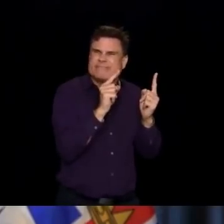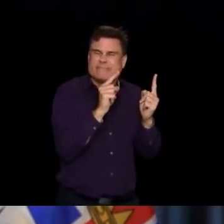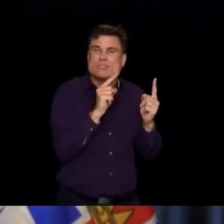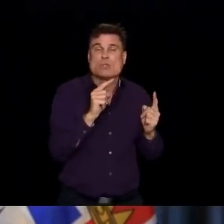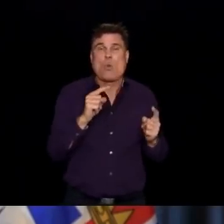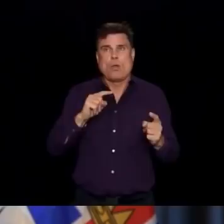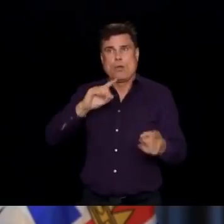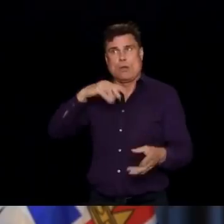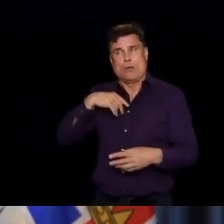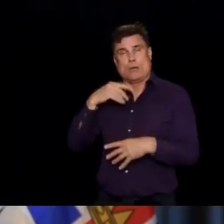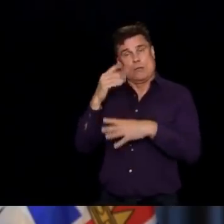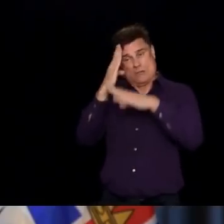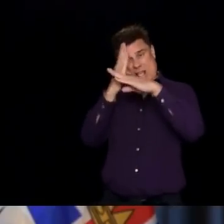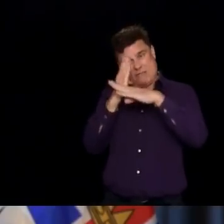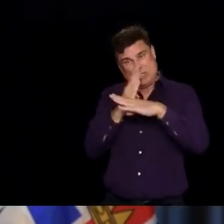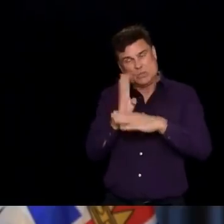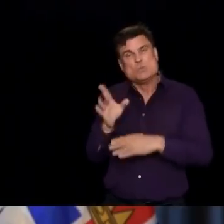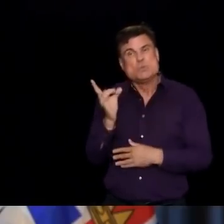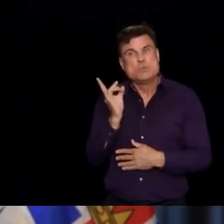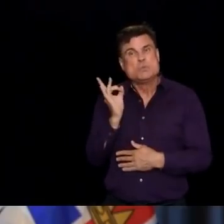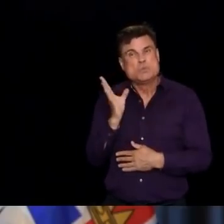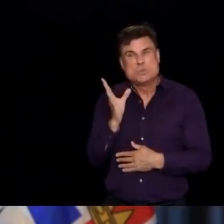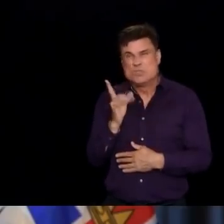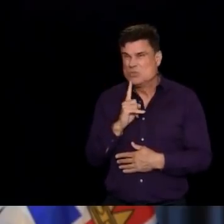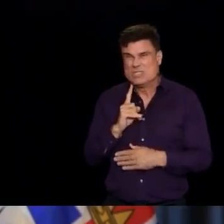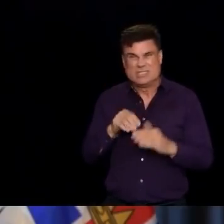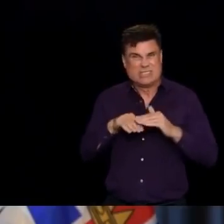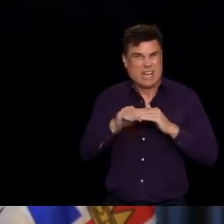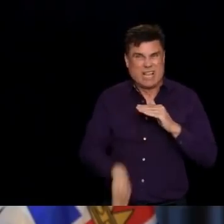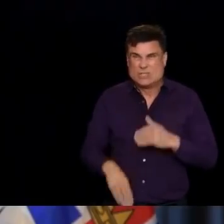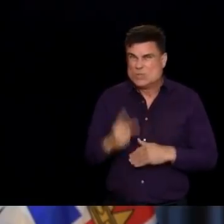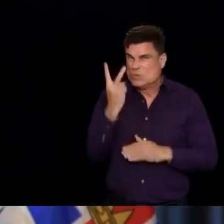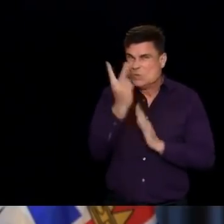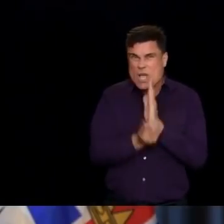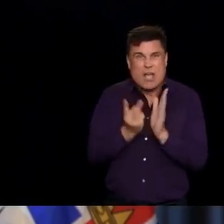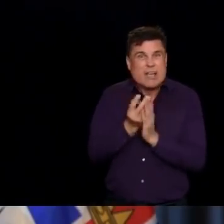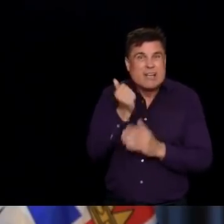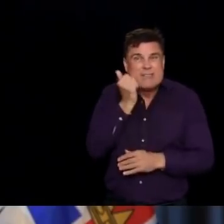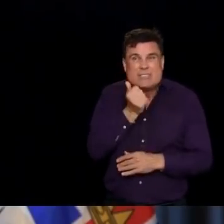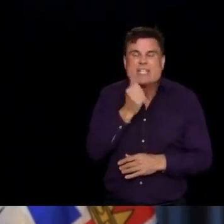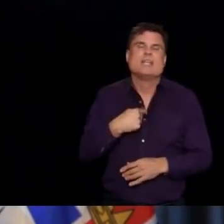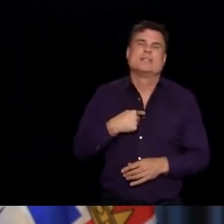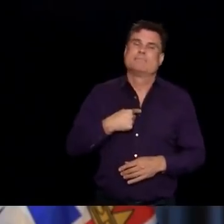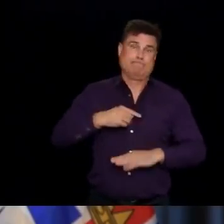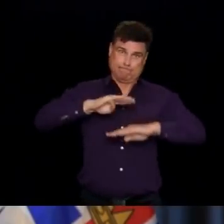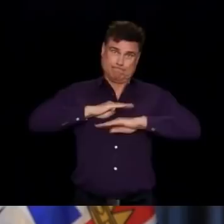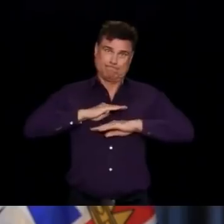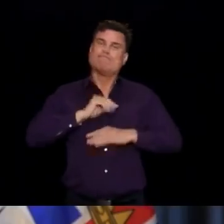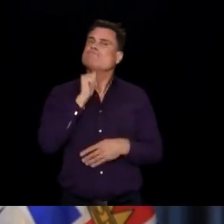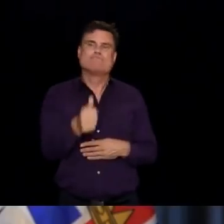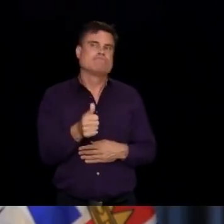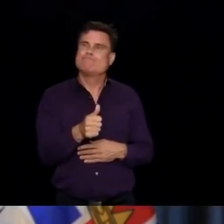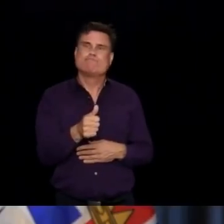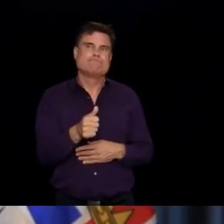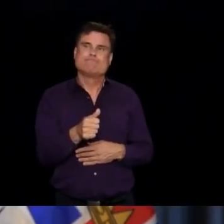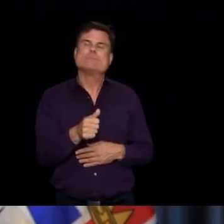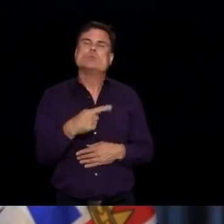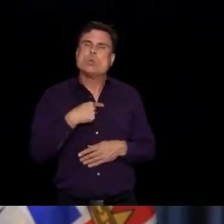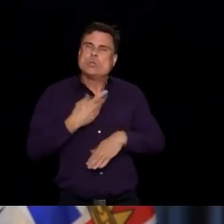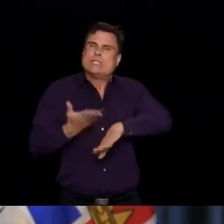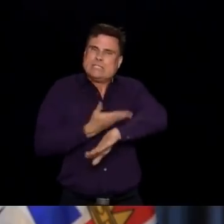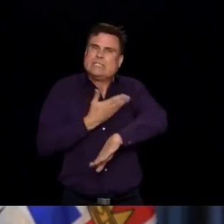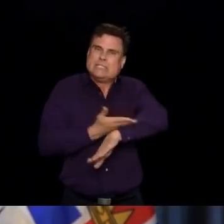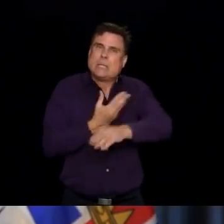that, we made obviously significant changes. Bill 47, which was unanimously supported in the